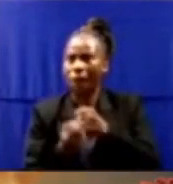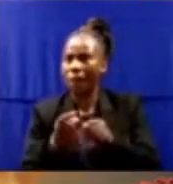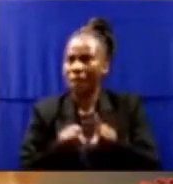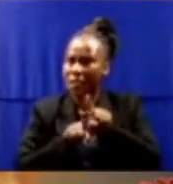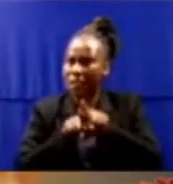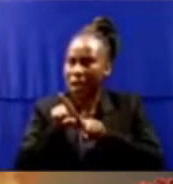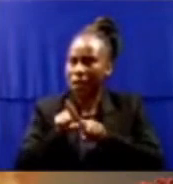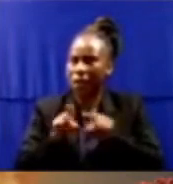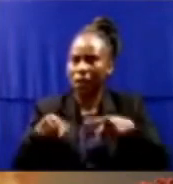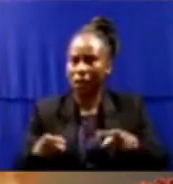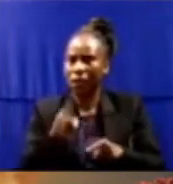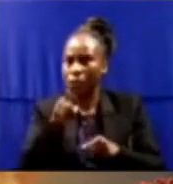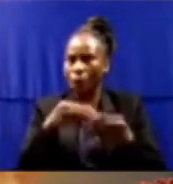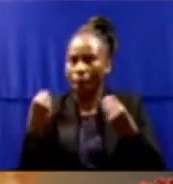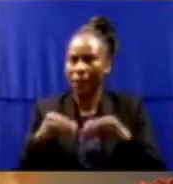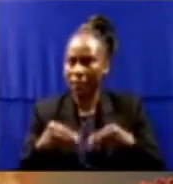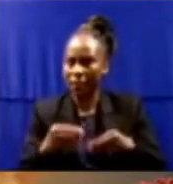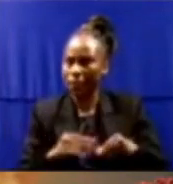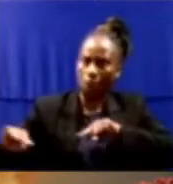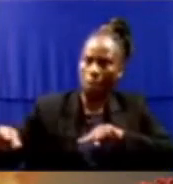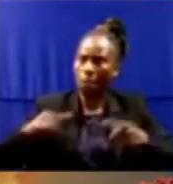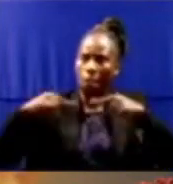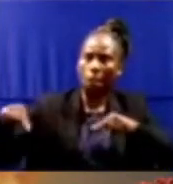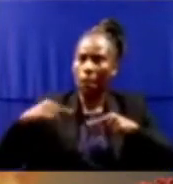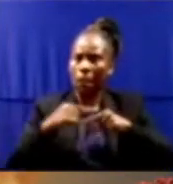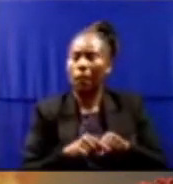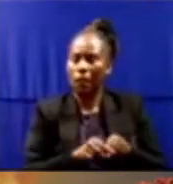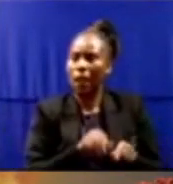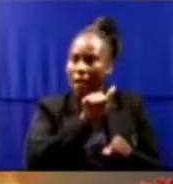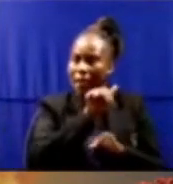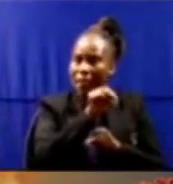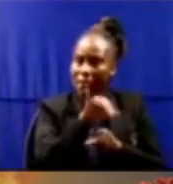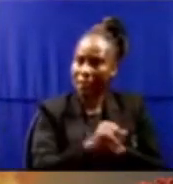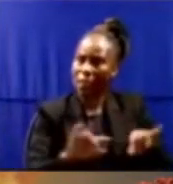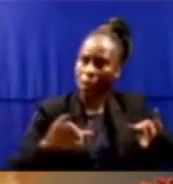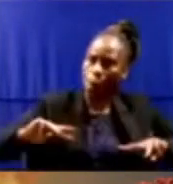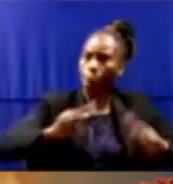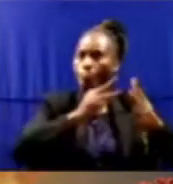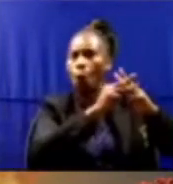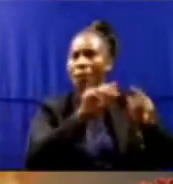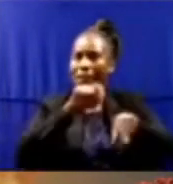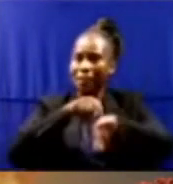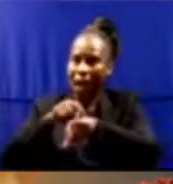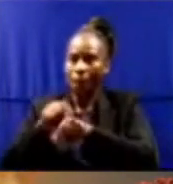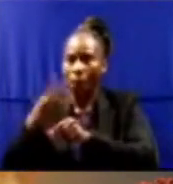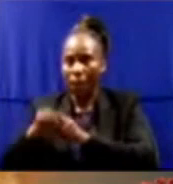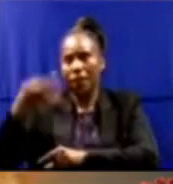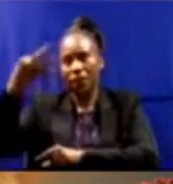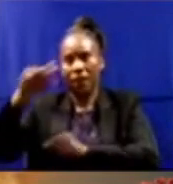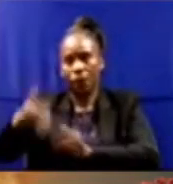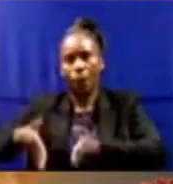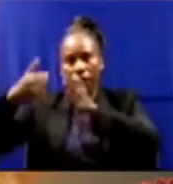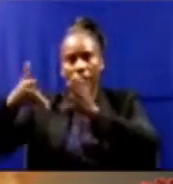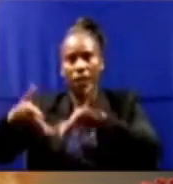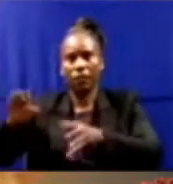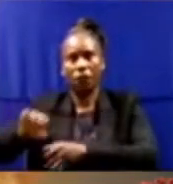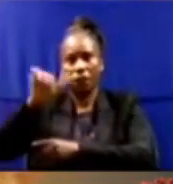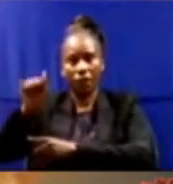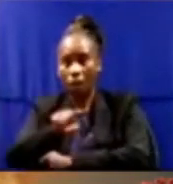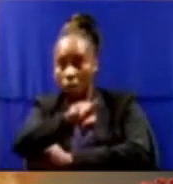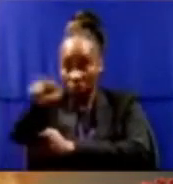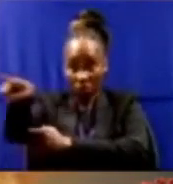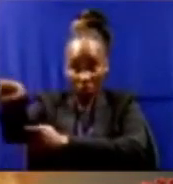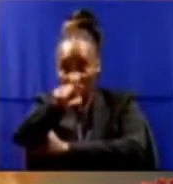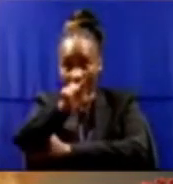You're busy waging a factional war while a third wave looms in South Africa. We're now in May and your ANC government,